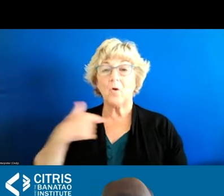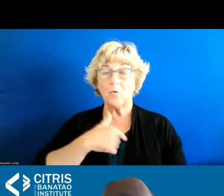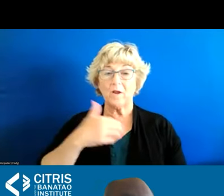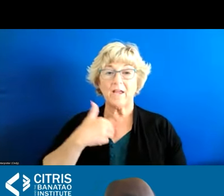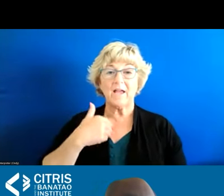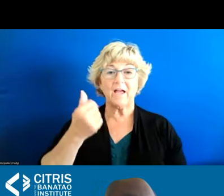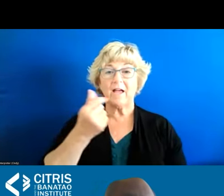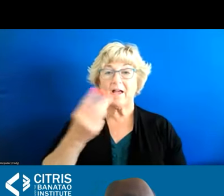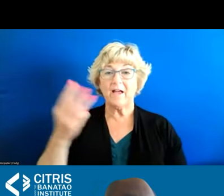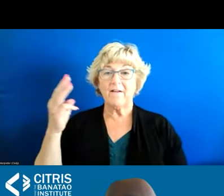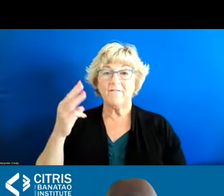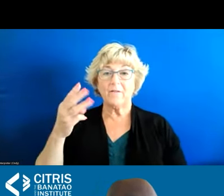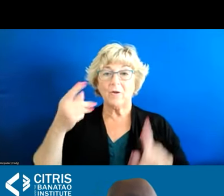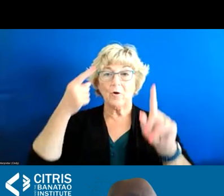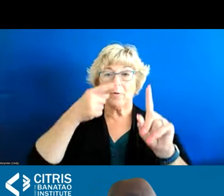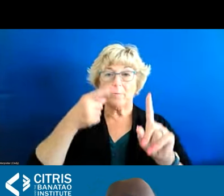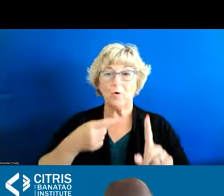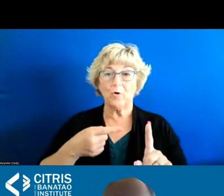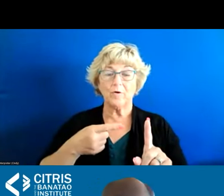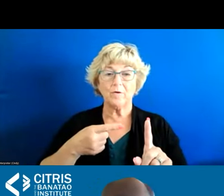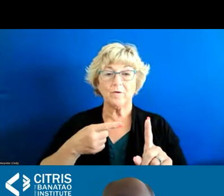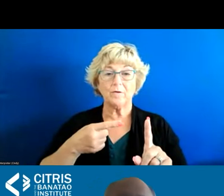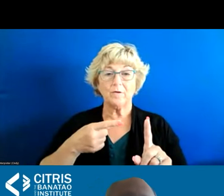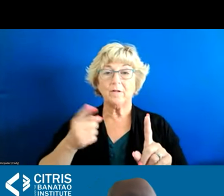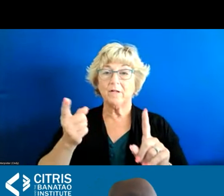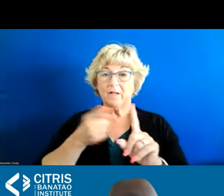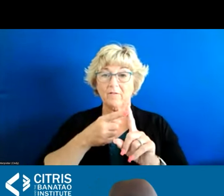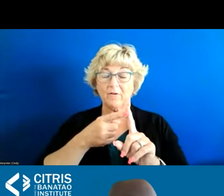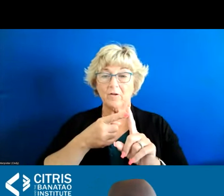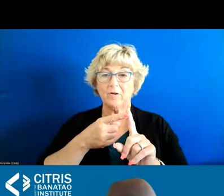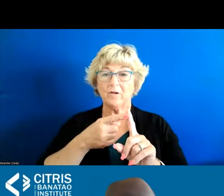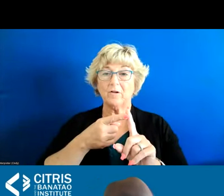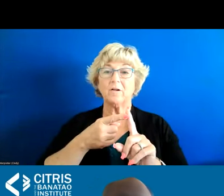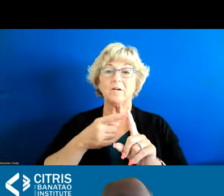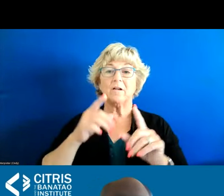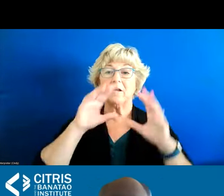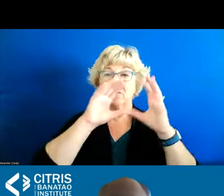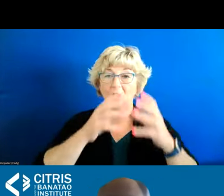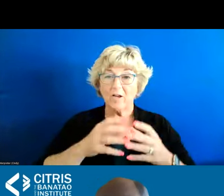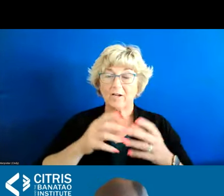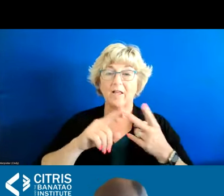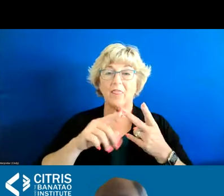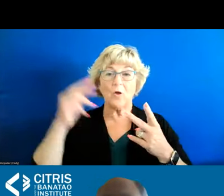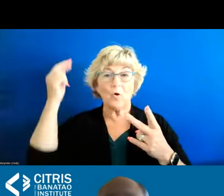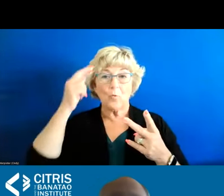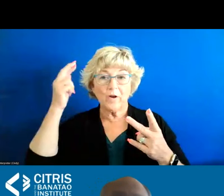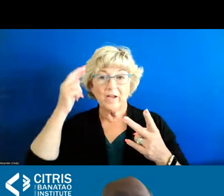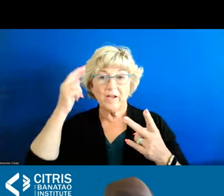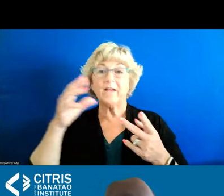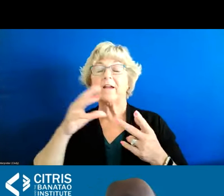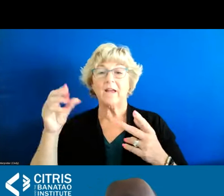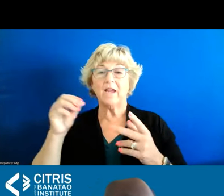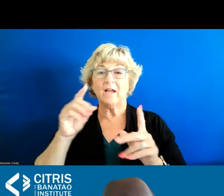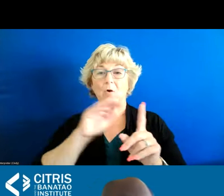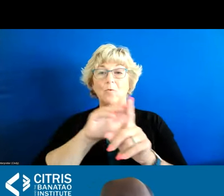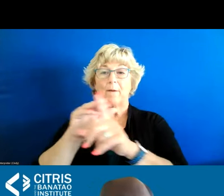to just talk to the first area of some of the context some of the rationale that have been put forward and just remind our group